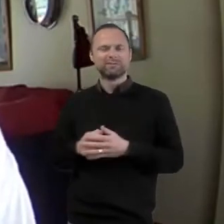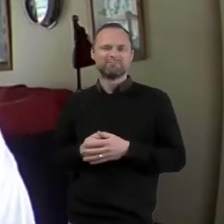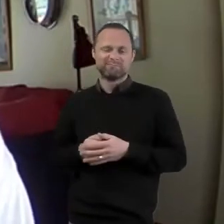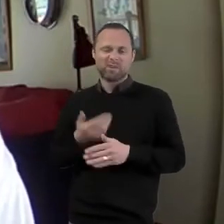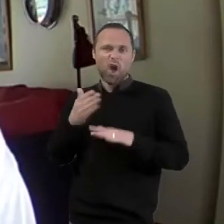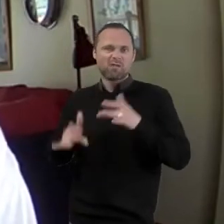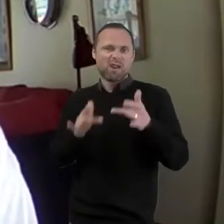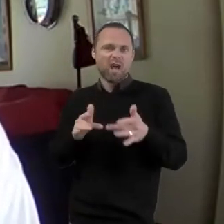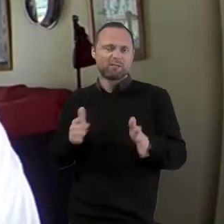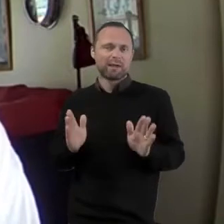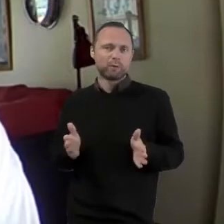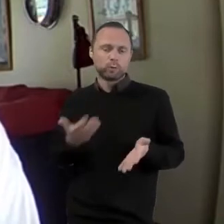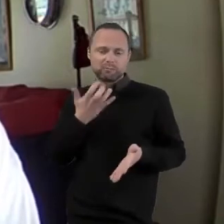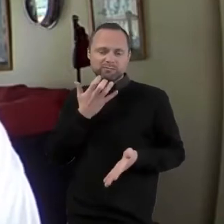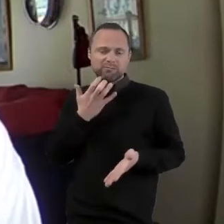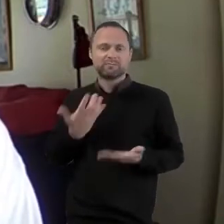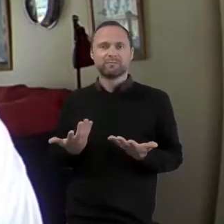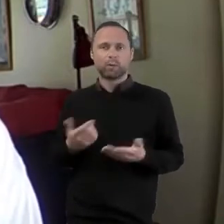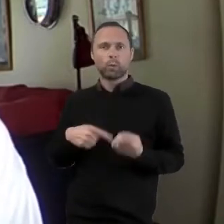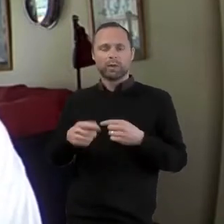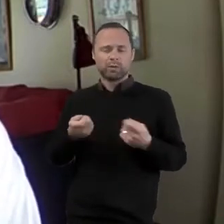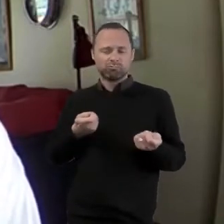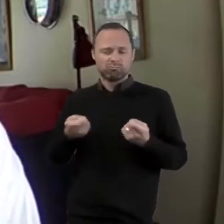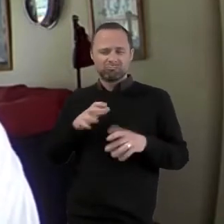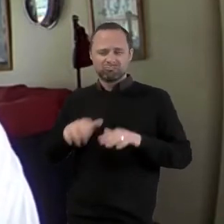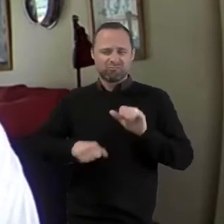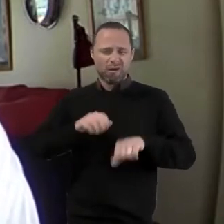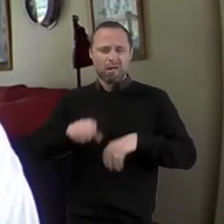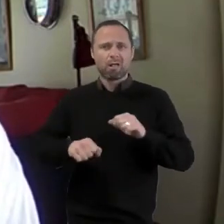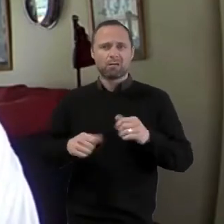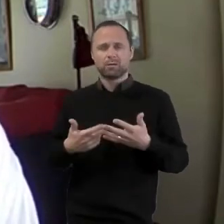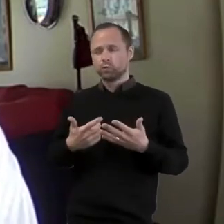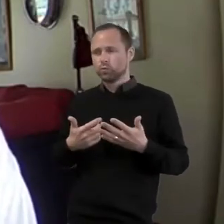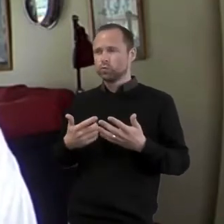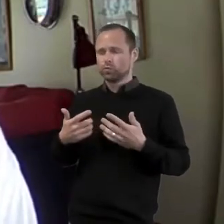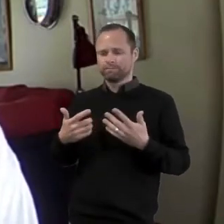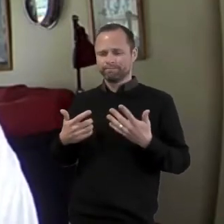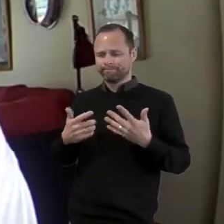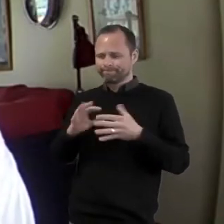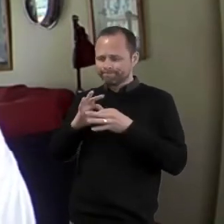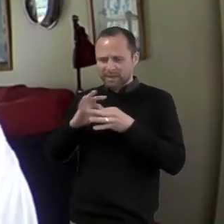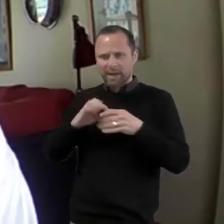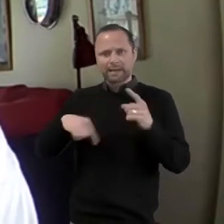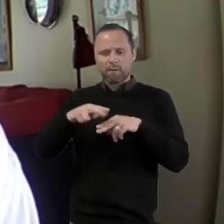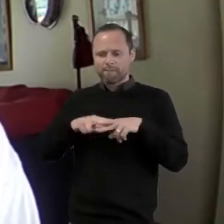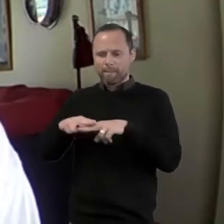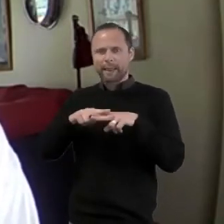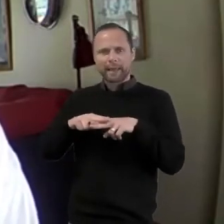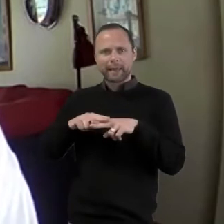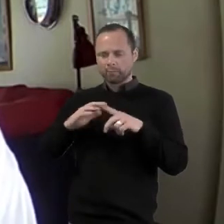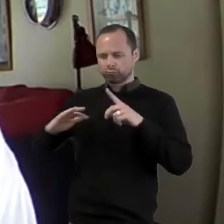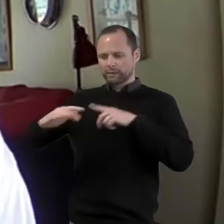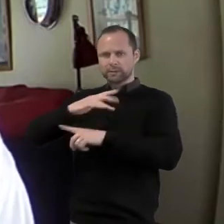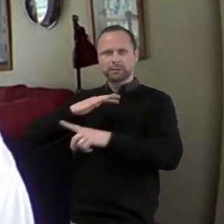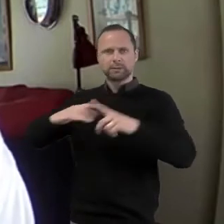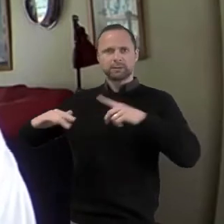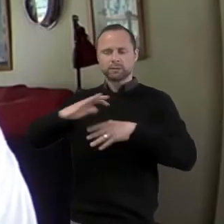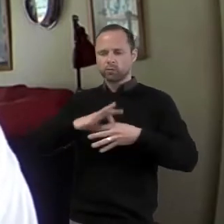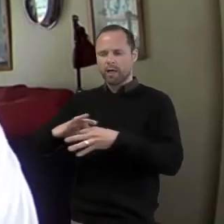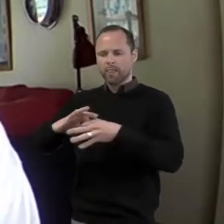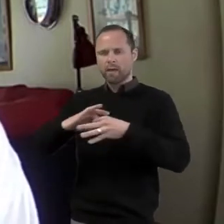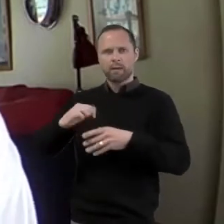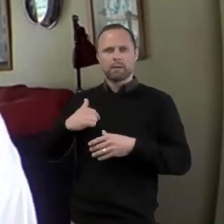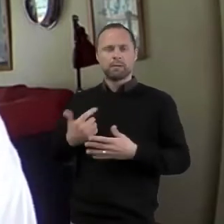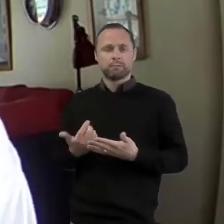have really struggled to maintain a presence in our family's lives. At best, we have offered some